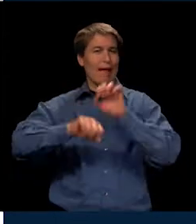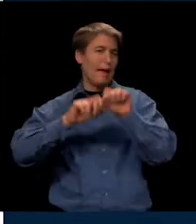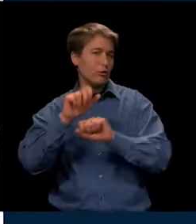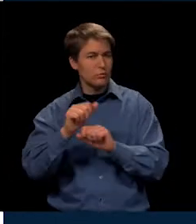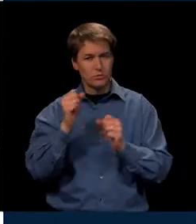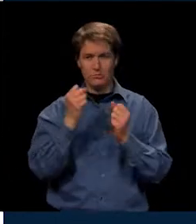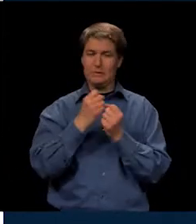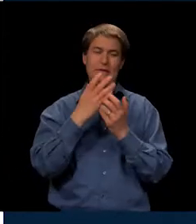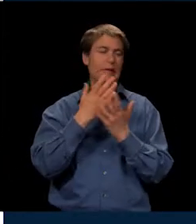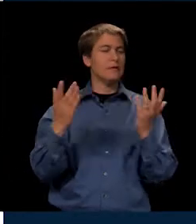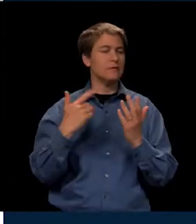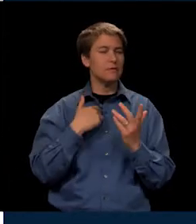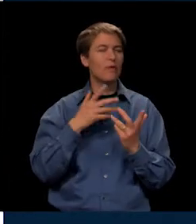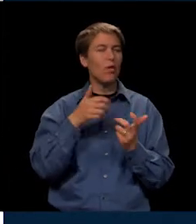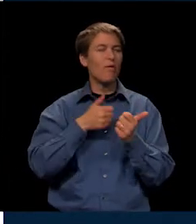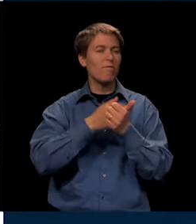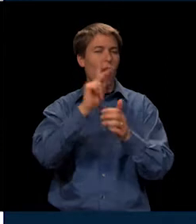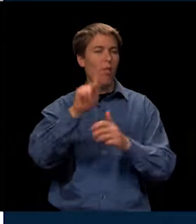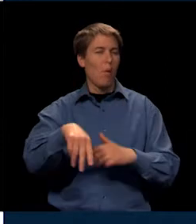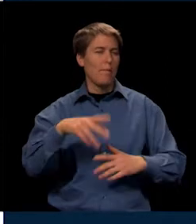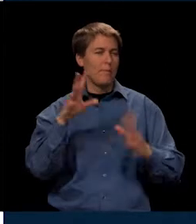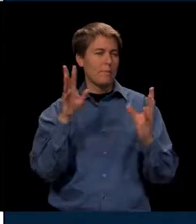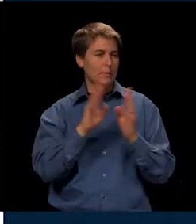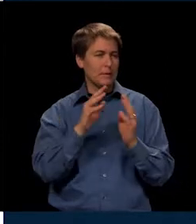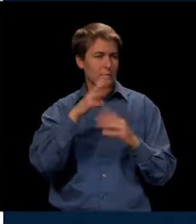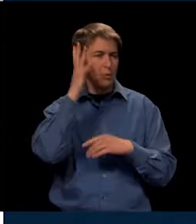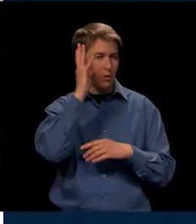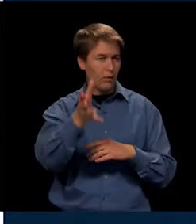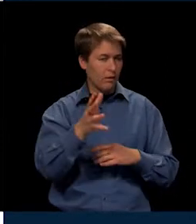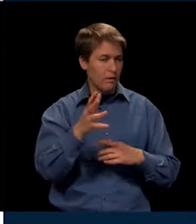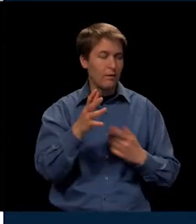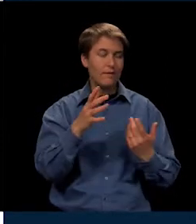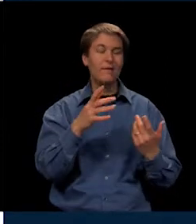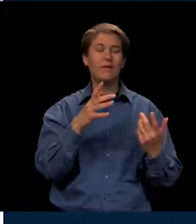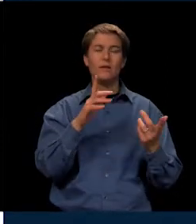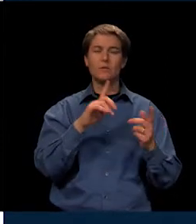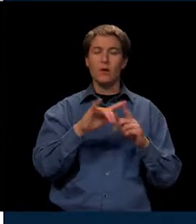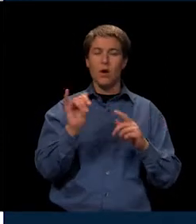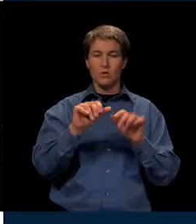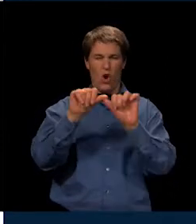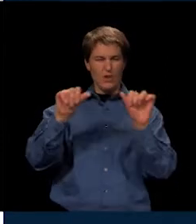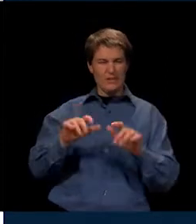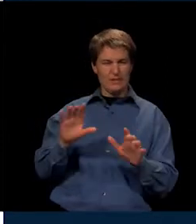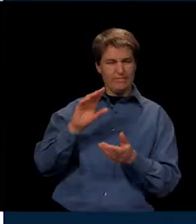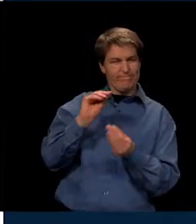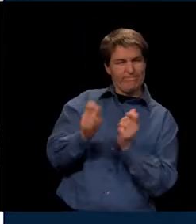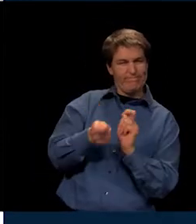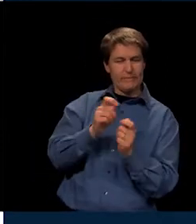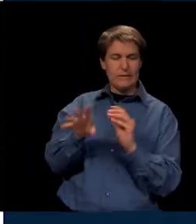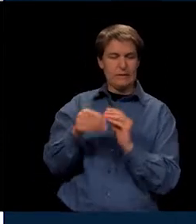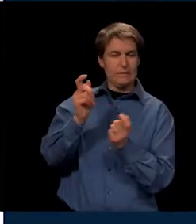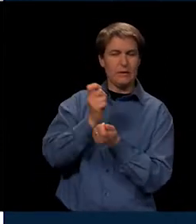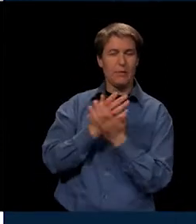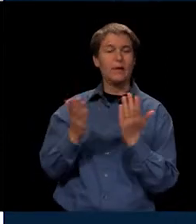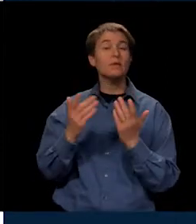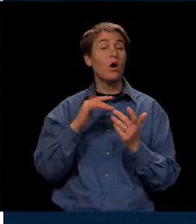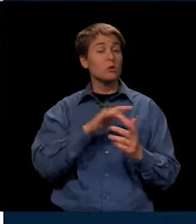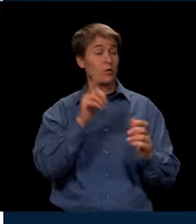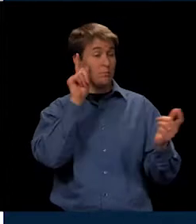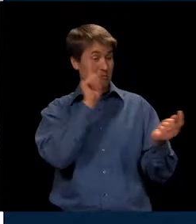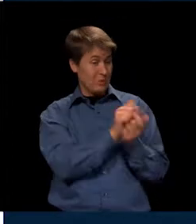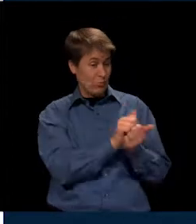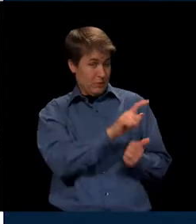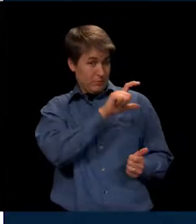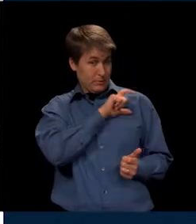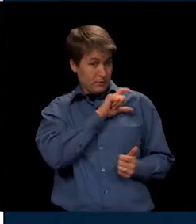going to have a follow-up meeting after the architects went back and did some things. We're actually also going to meet with our police department to make sure is there anything